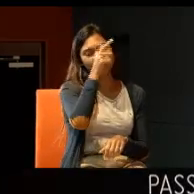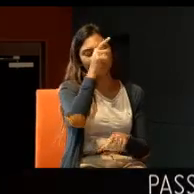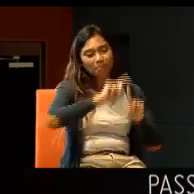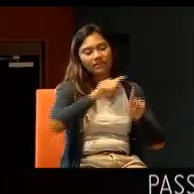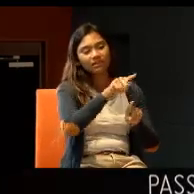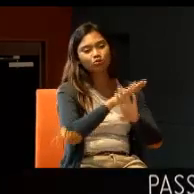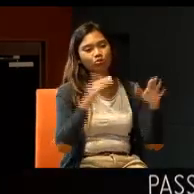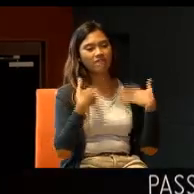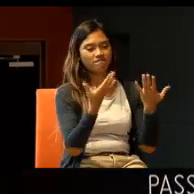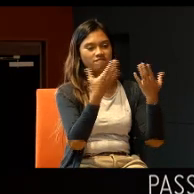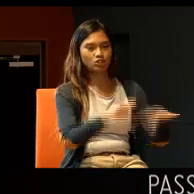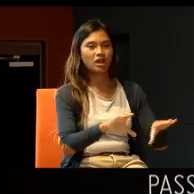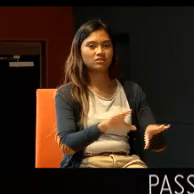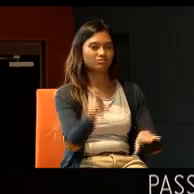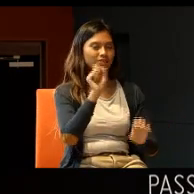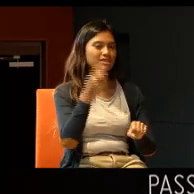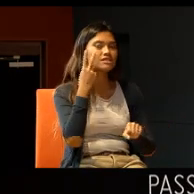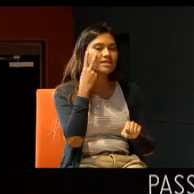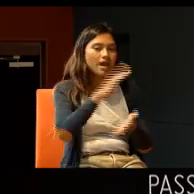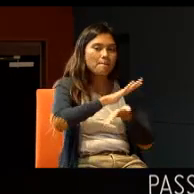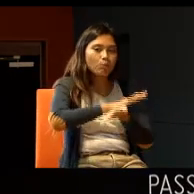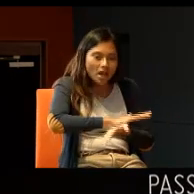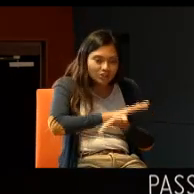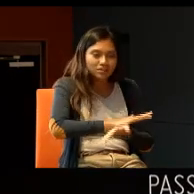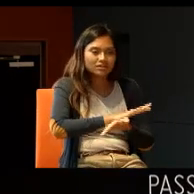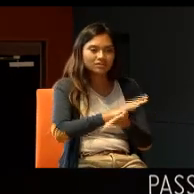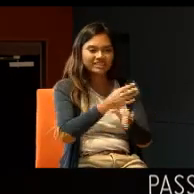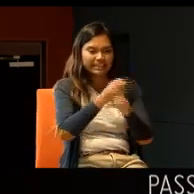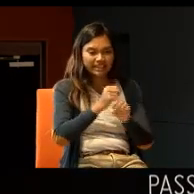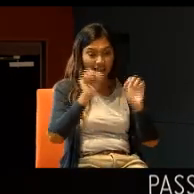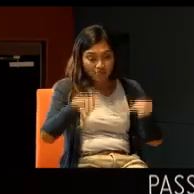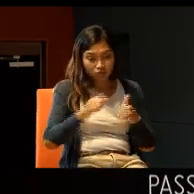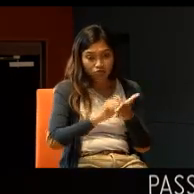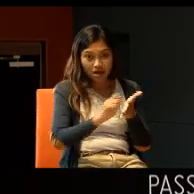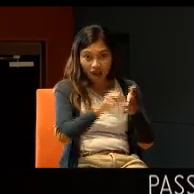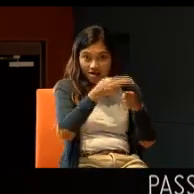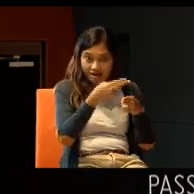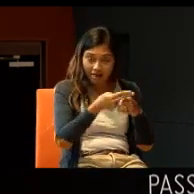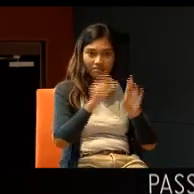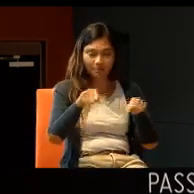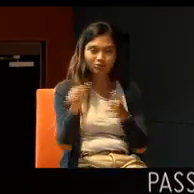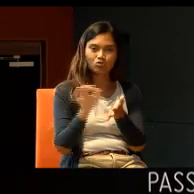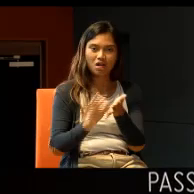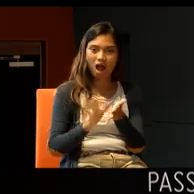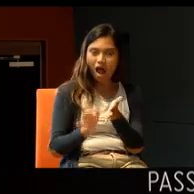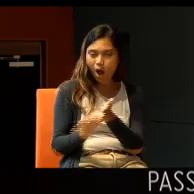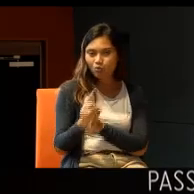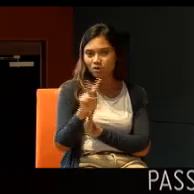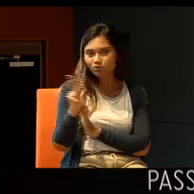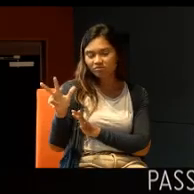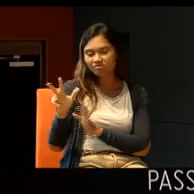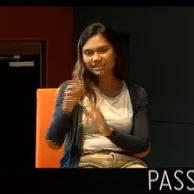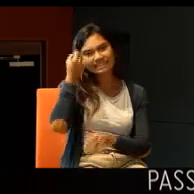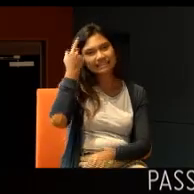you see, the pleasure they get, from being able, to write their name, or being able to count, understand the concept,